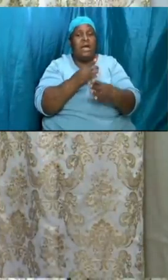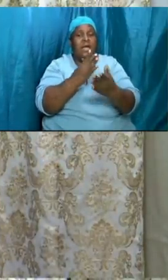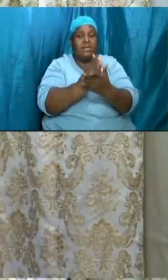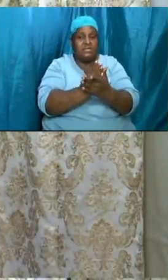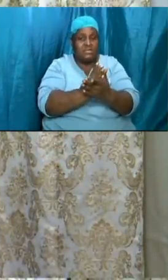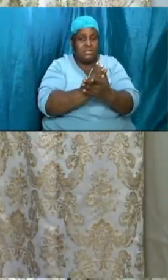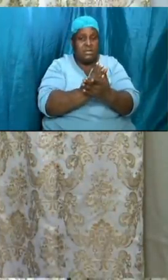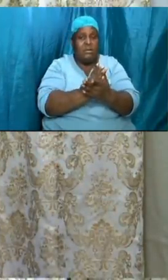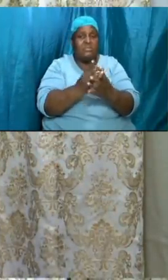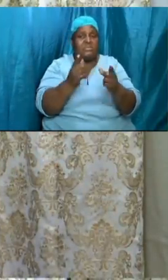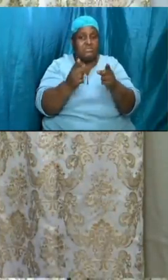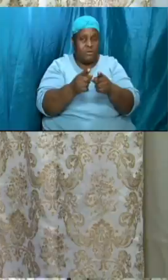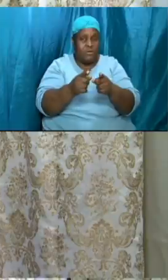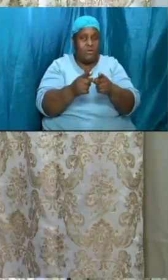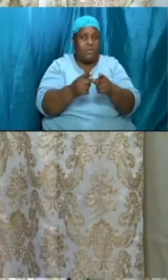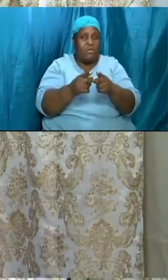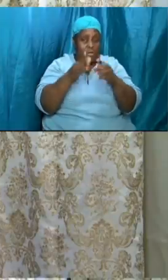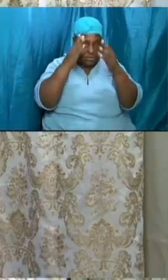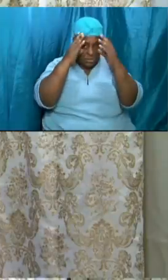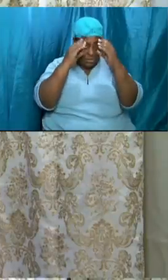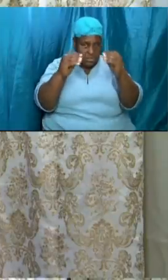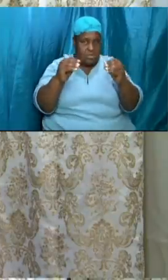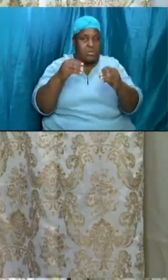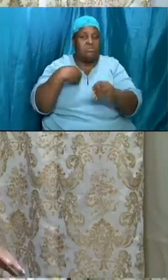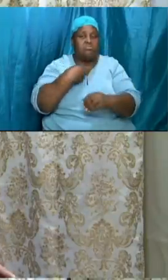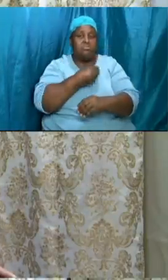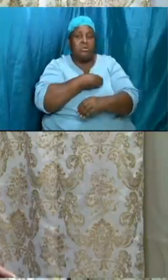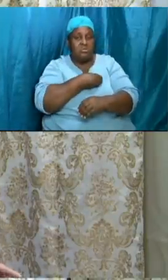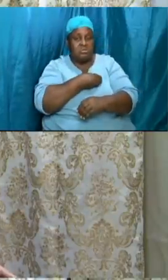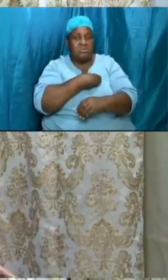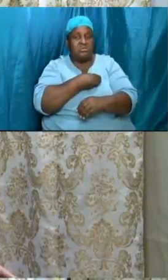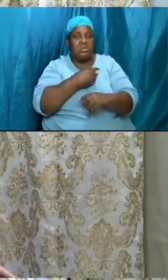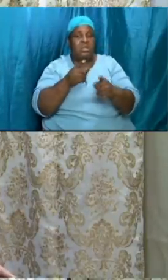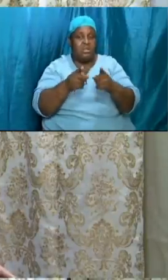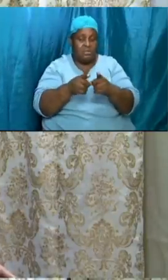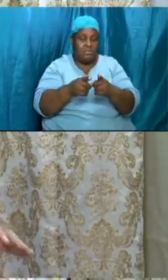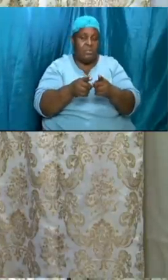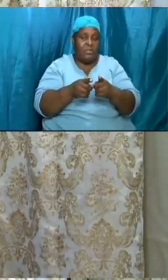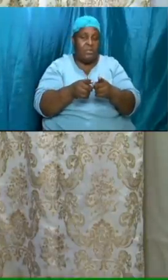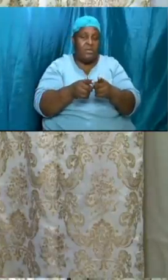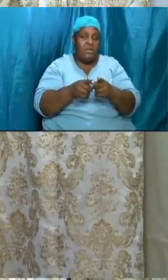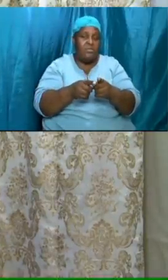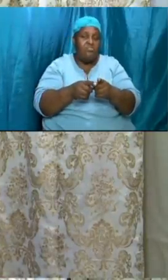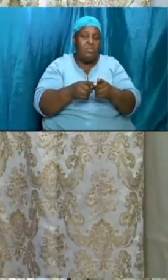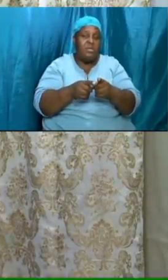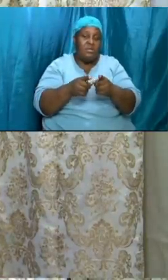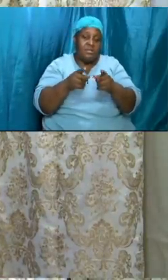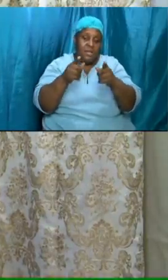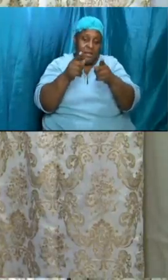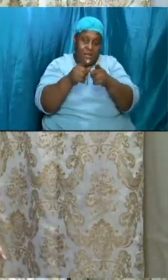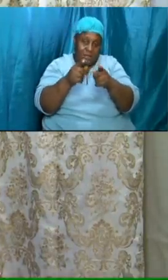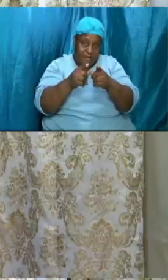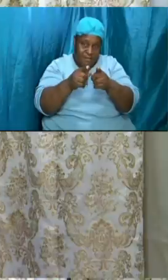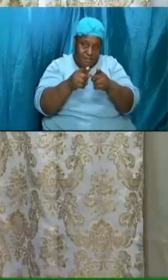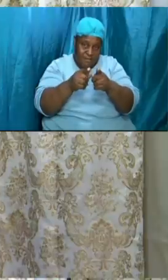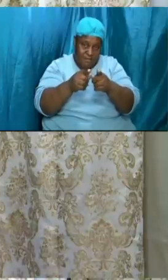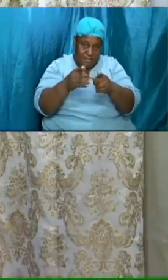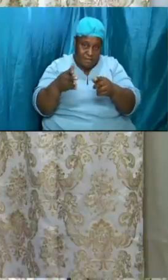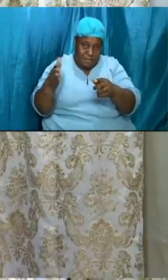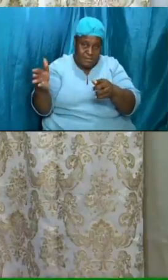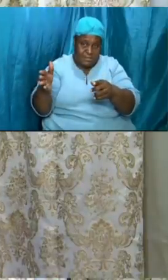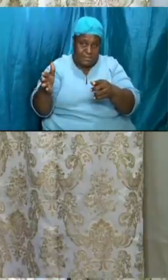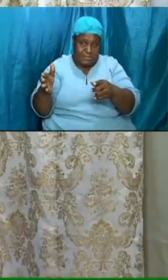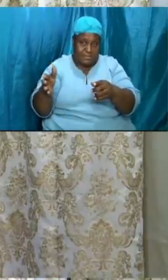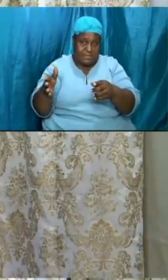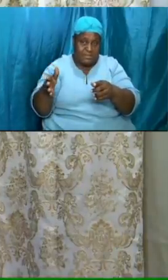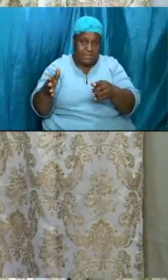inject into our spirits that little foxes can come through the small spaces and it is